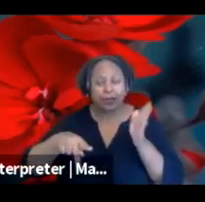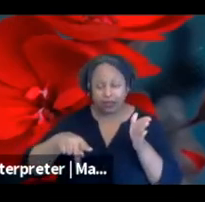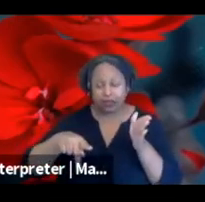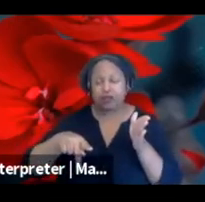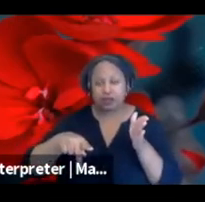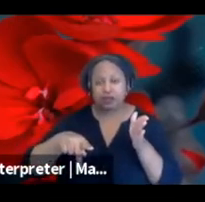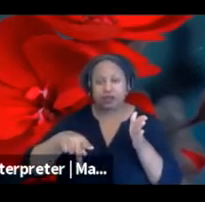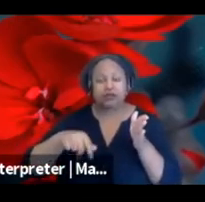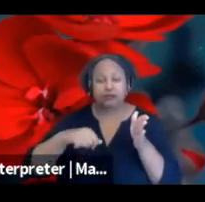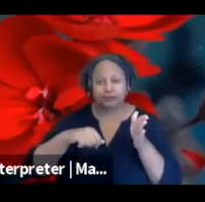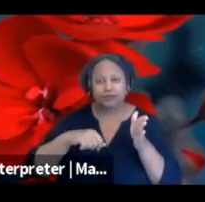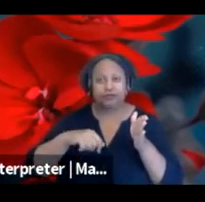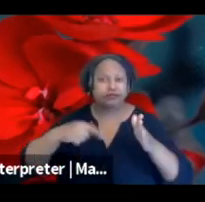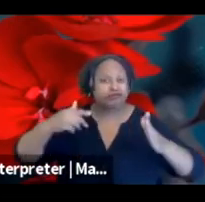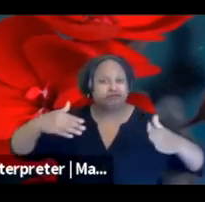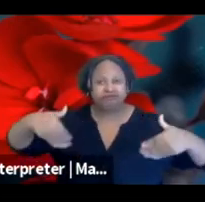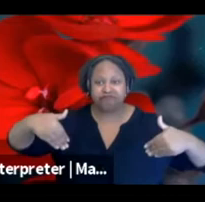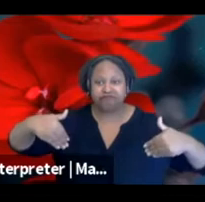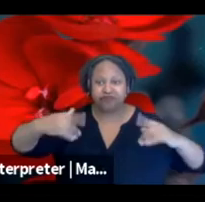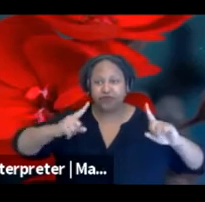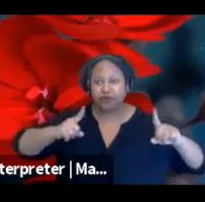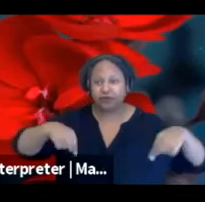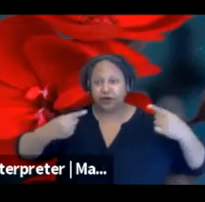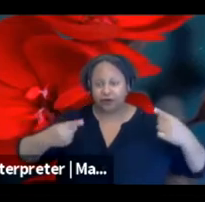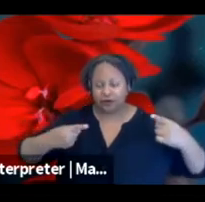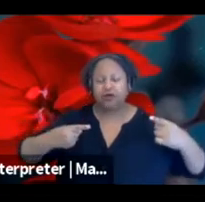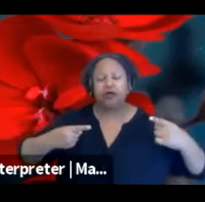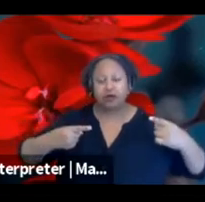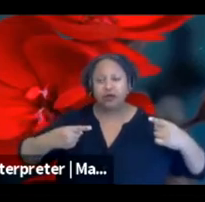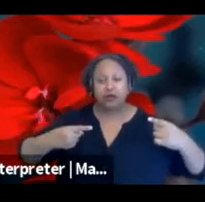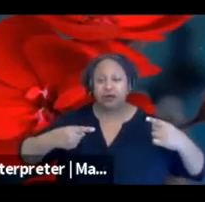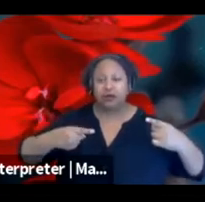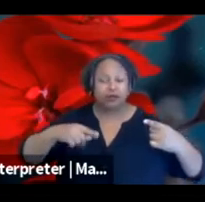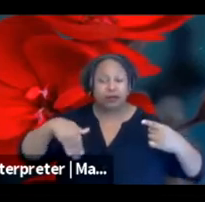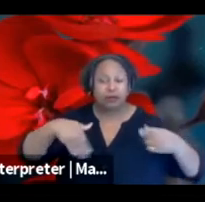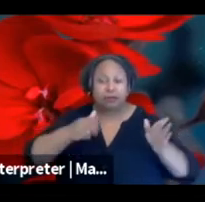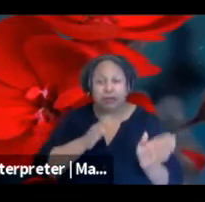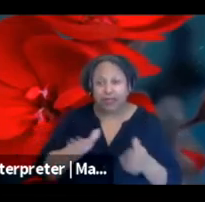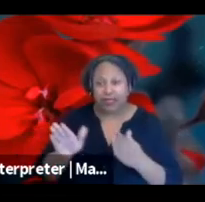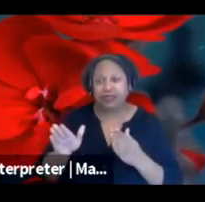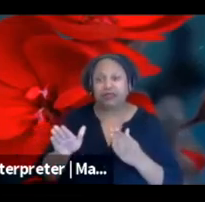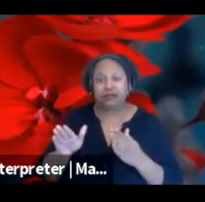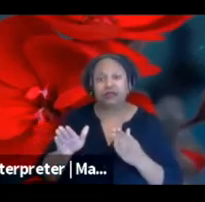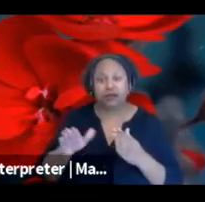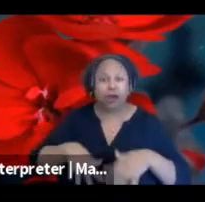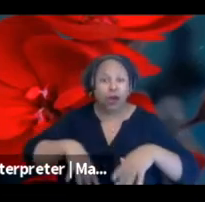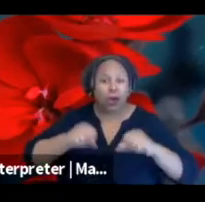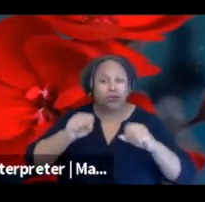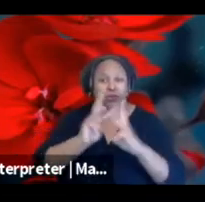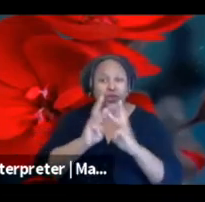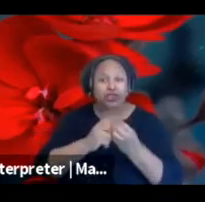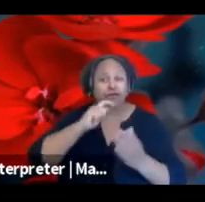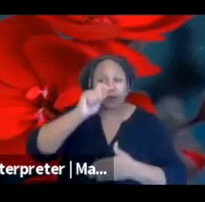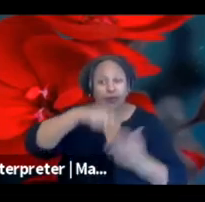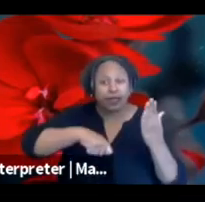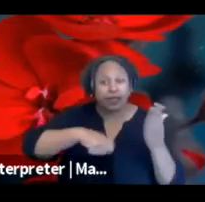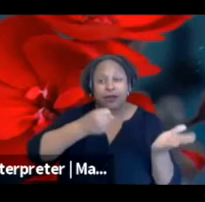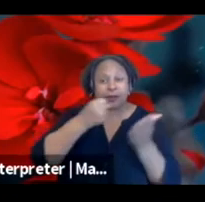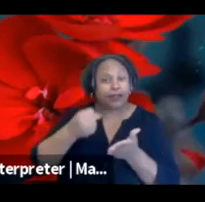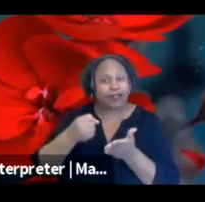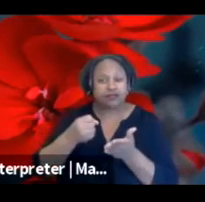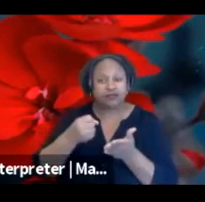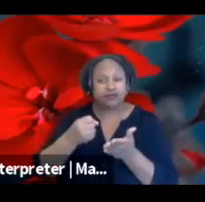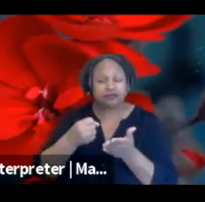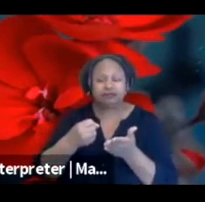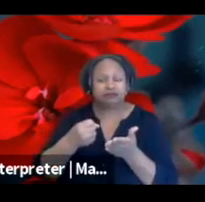We haven't done so far, we're not planning on right now doing grant writing workshops. But that's something we're definitely thinking